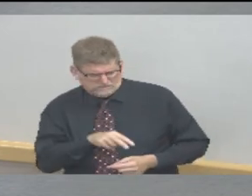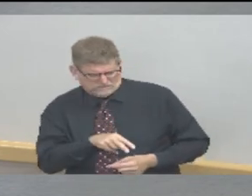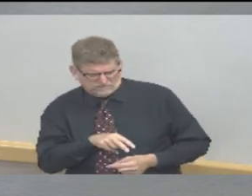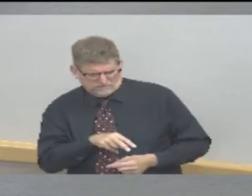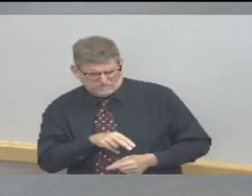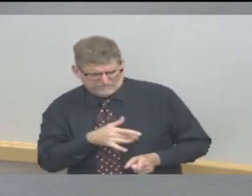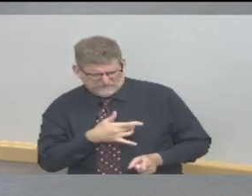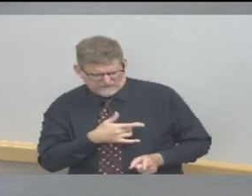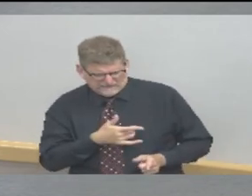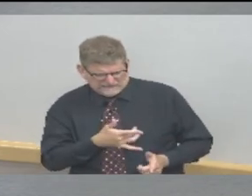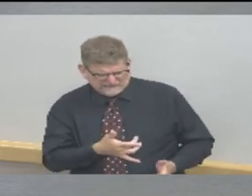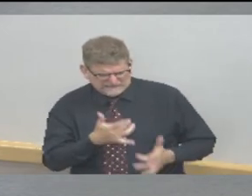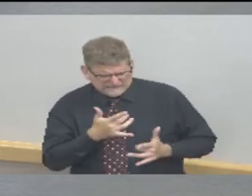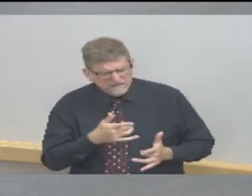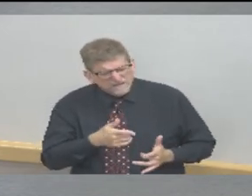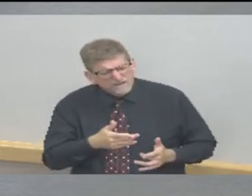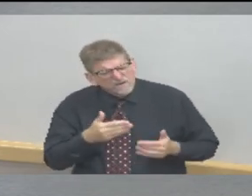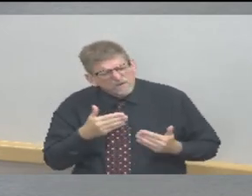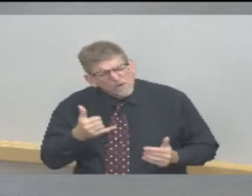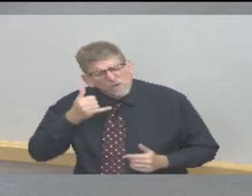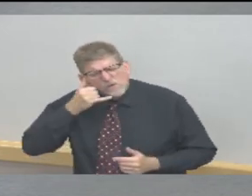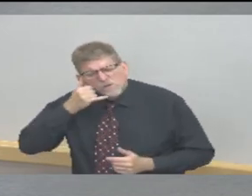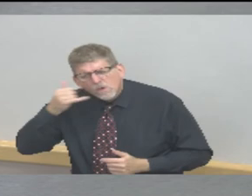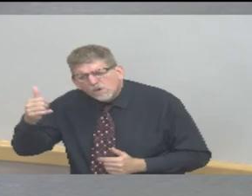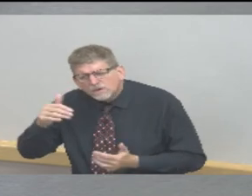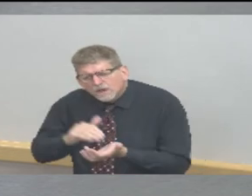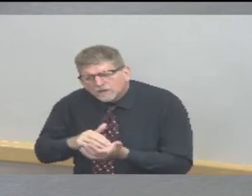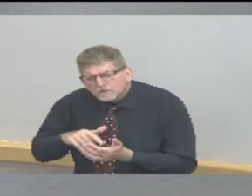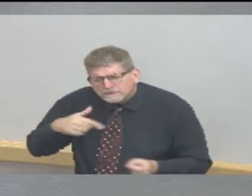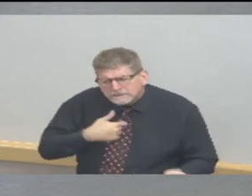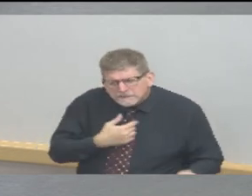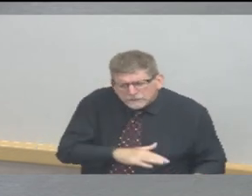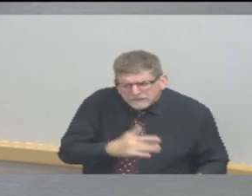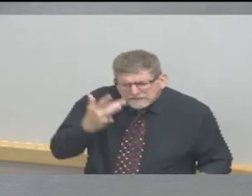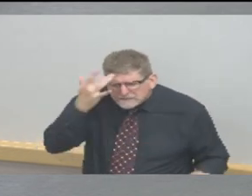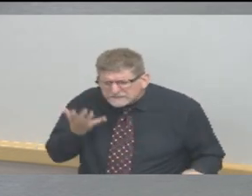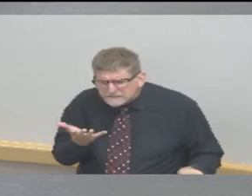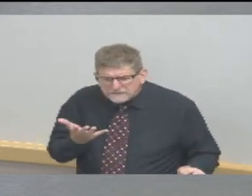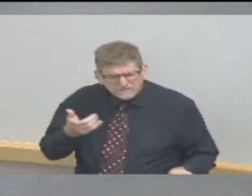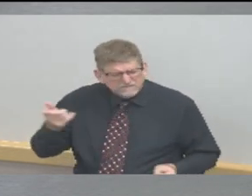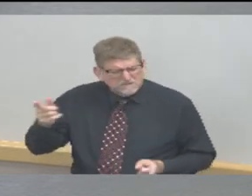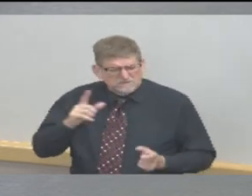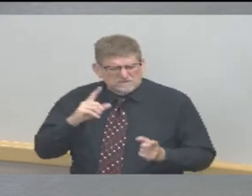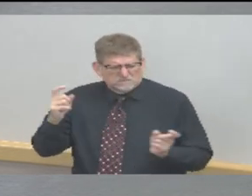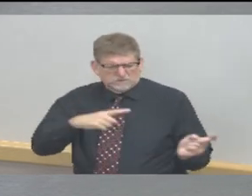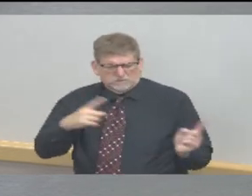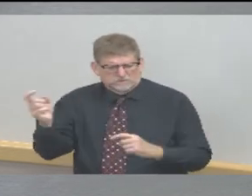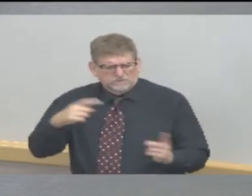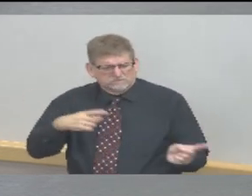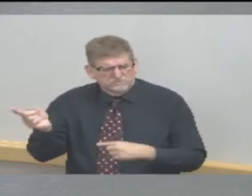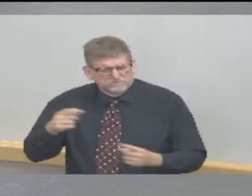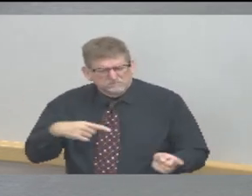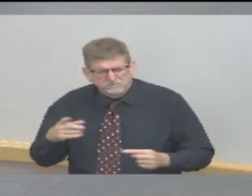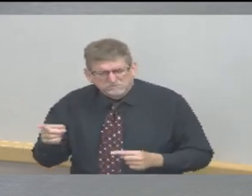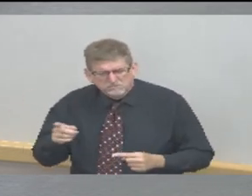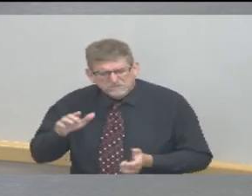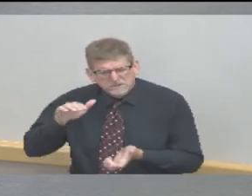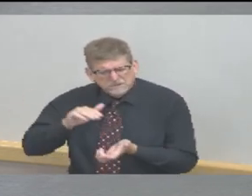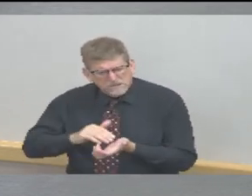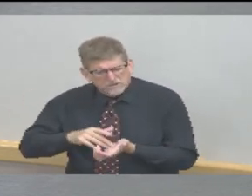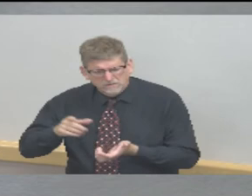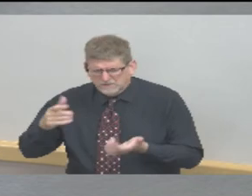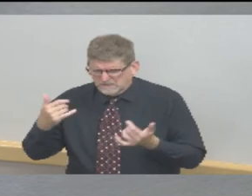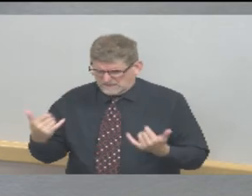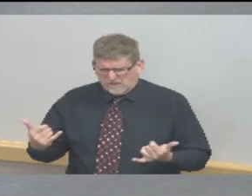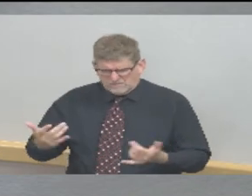out. And the pediatricians and family physicians are available to engage and to help answer the question whether